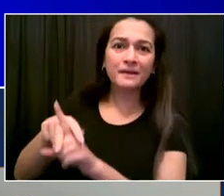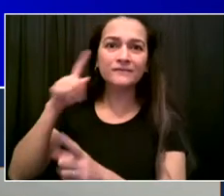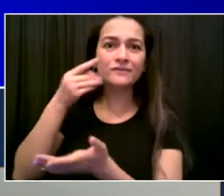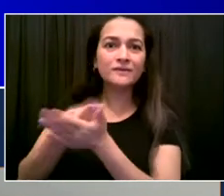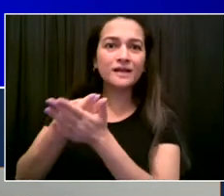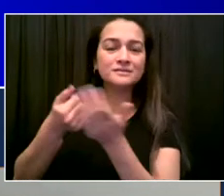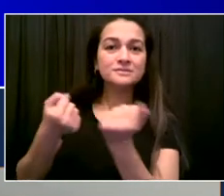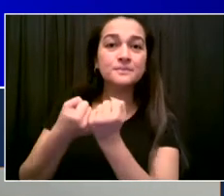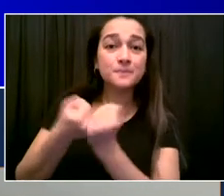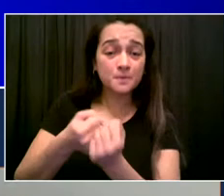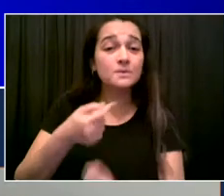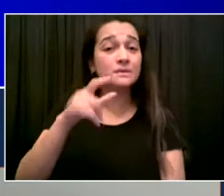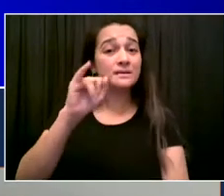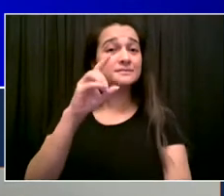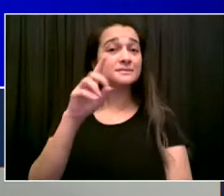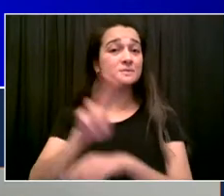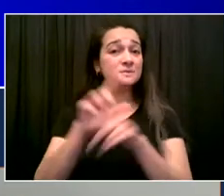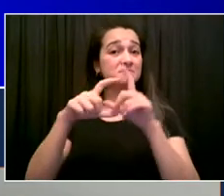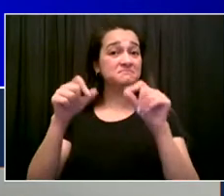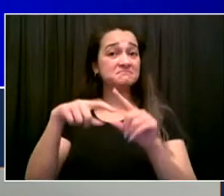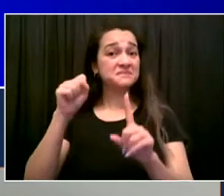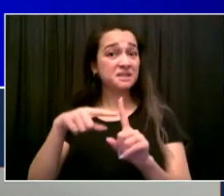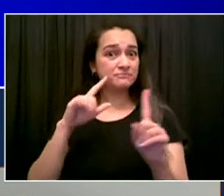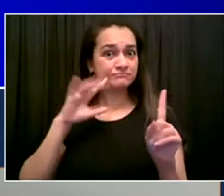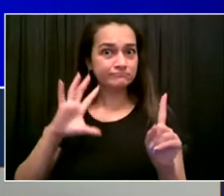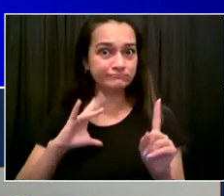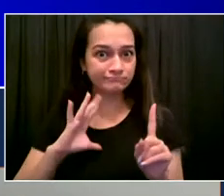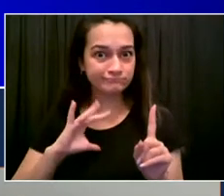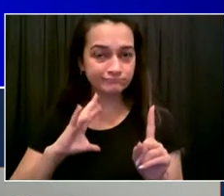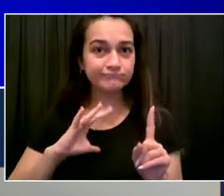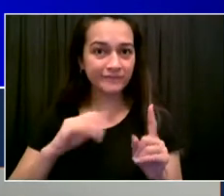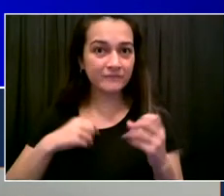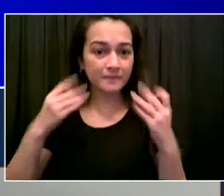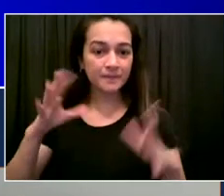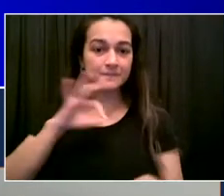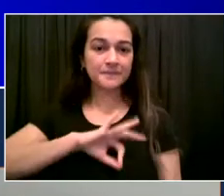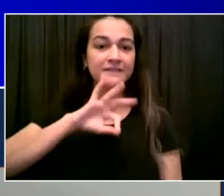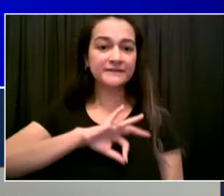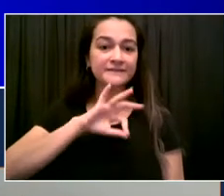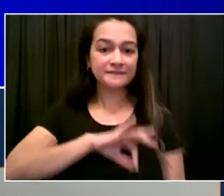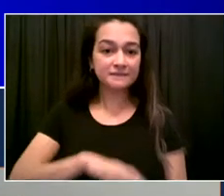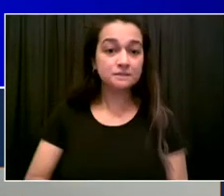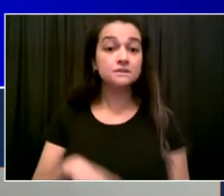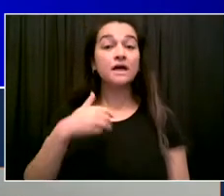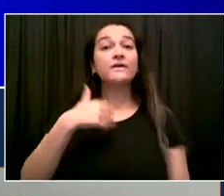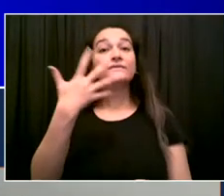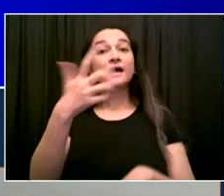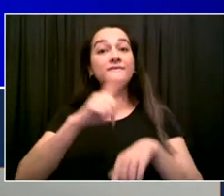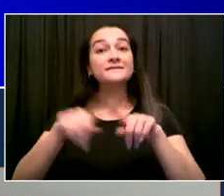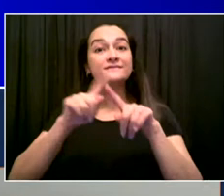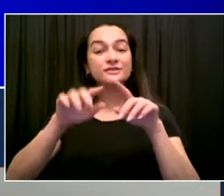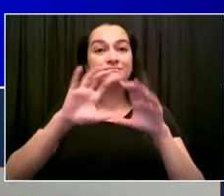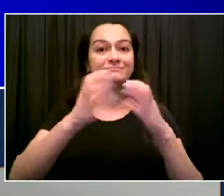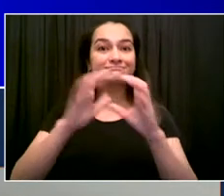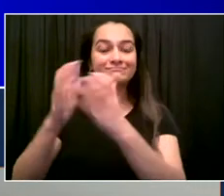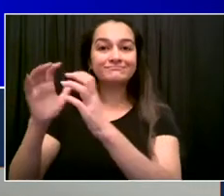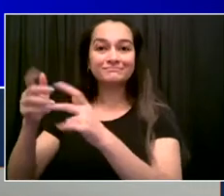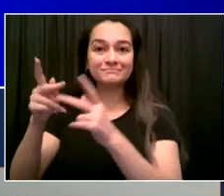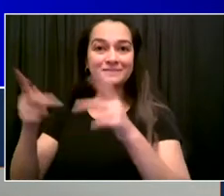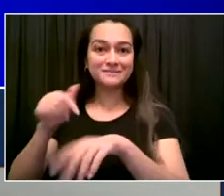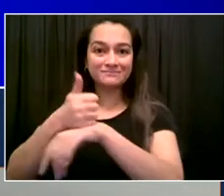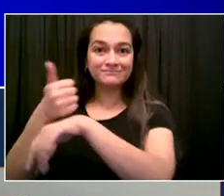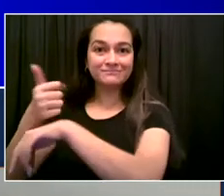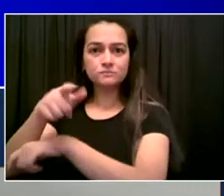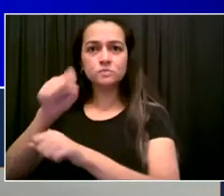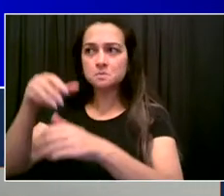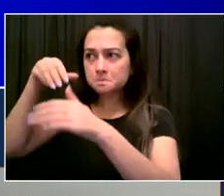the life of this city. So this has been a great success story. Now IDNYC is coming back. The offices had to